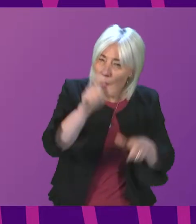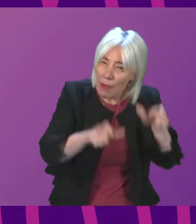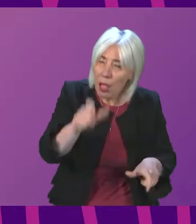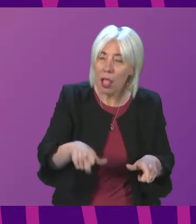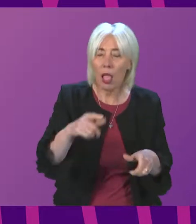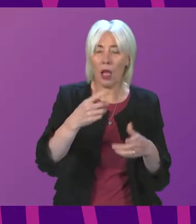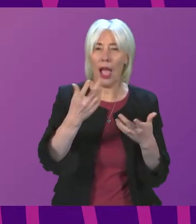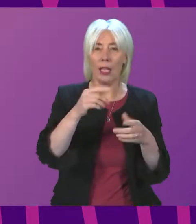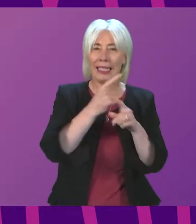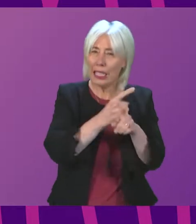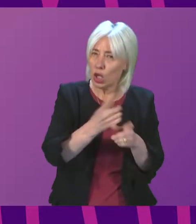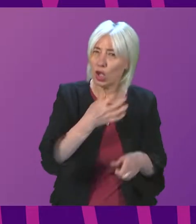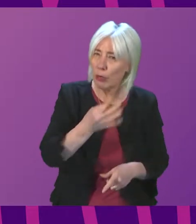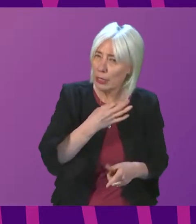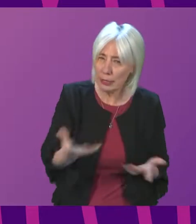at risk.